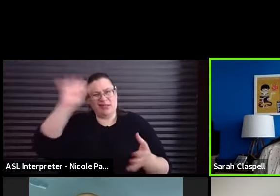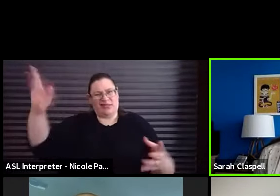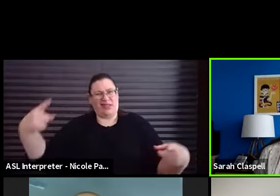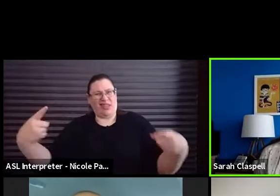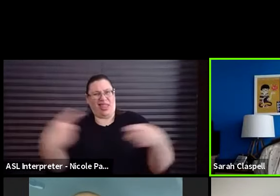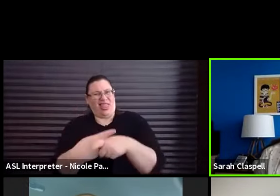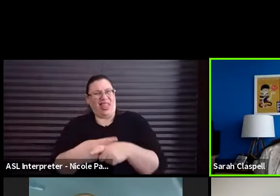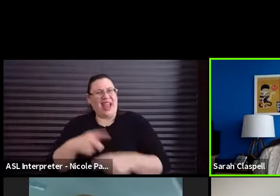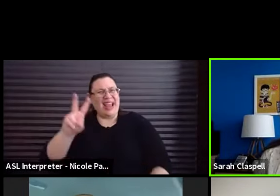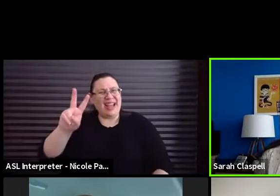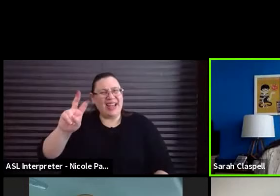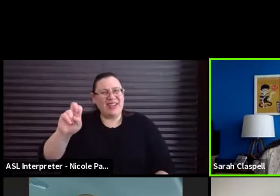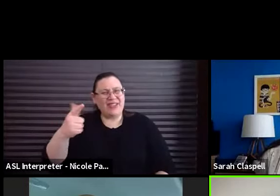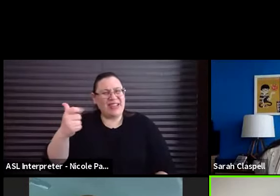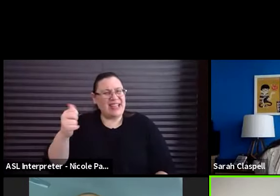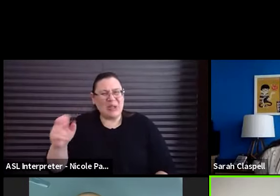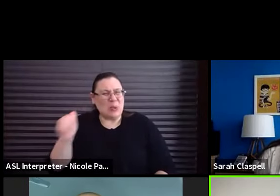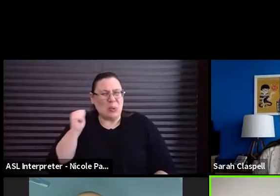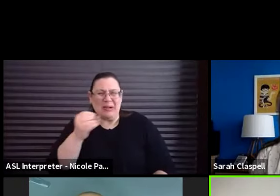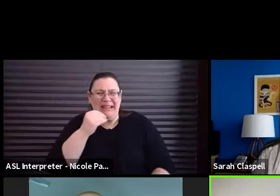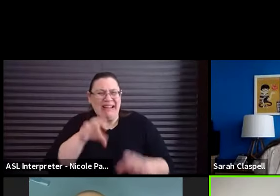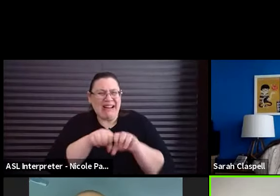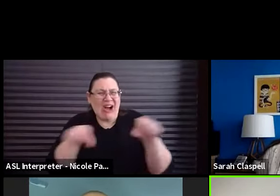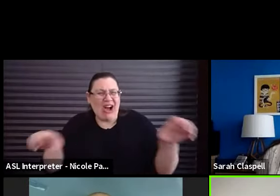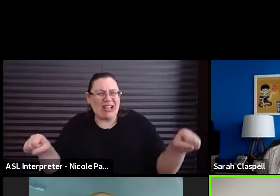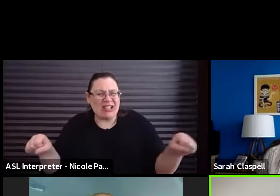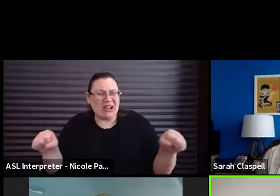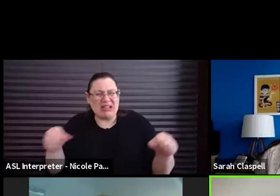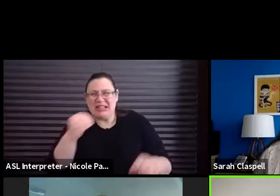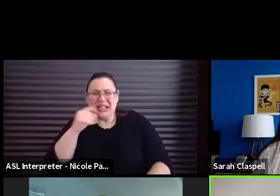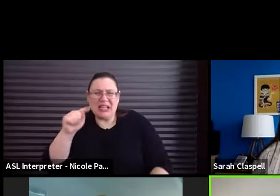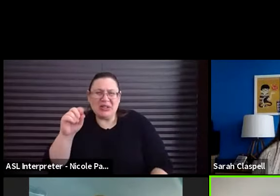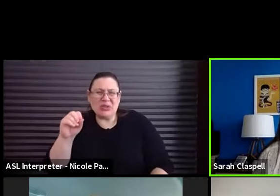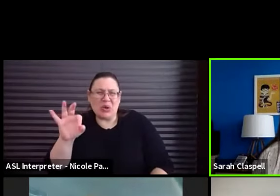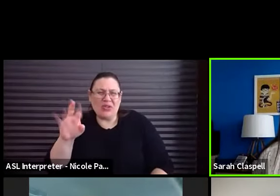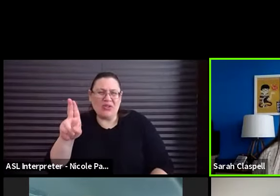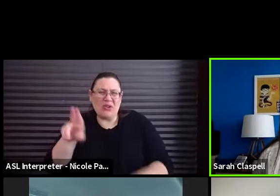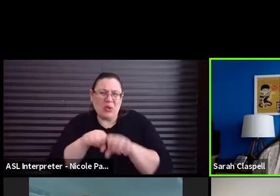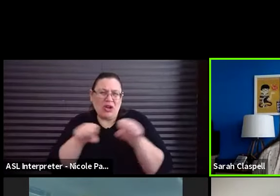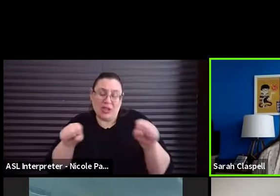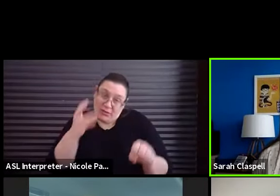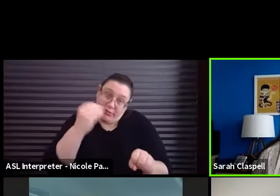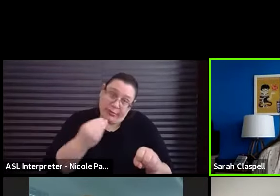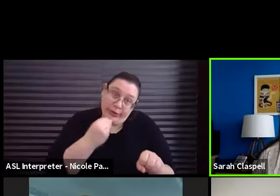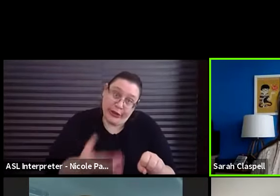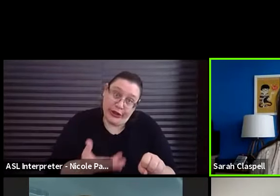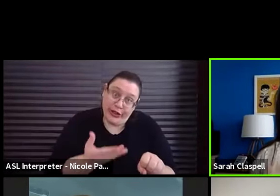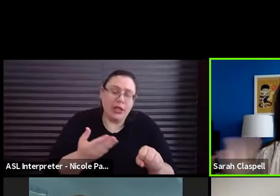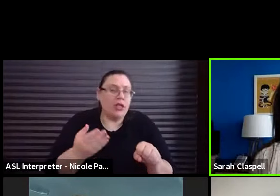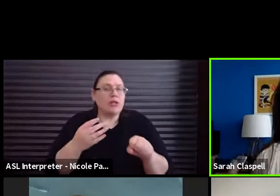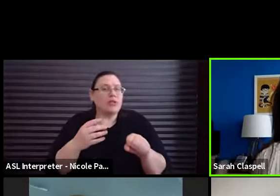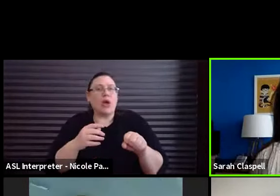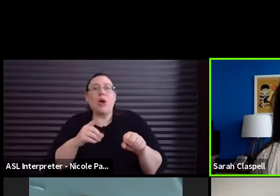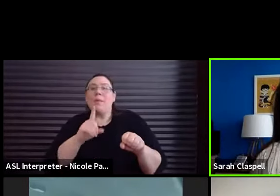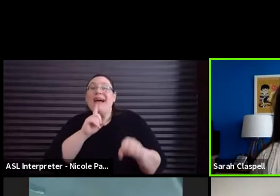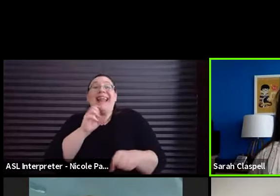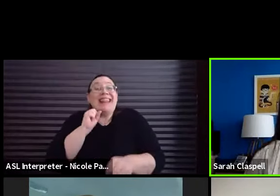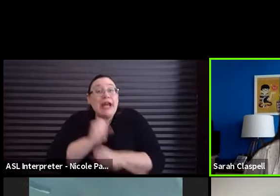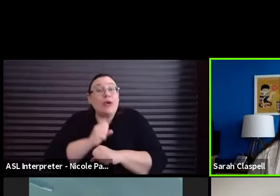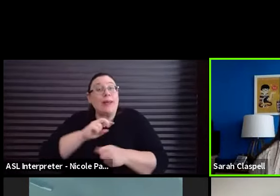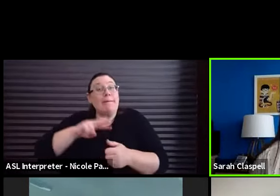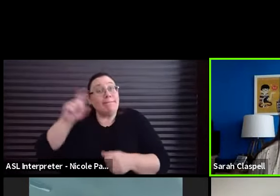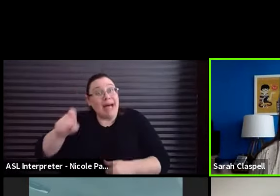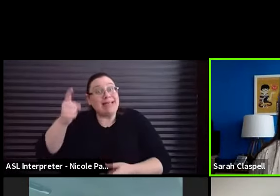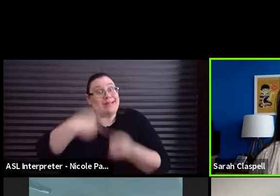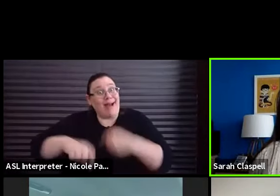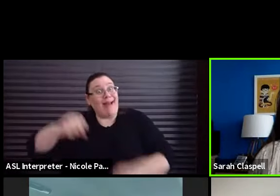don't eat hot dogs. guys, eat tofu dogs and they're pretty good, but it's not a thing that they would say yes to. So that's what yes and is.